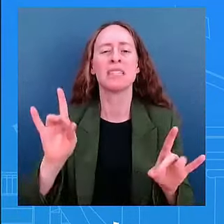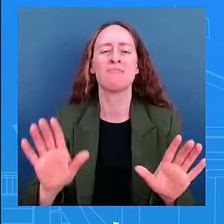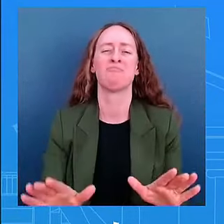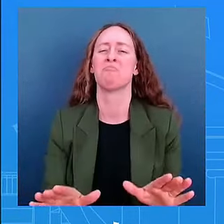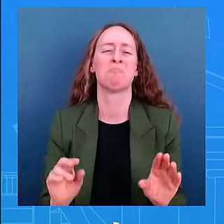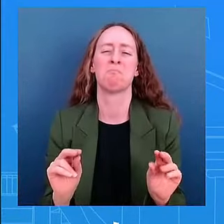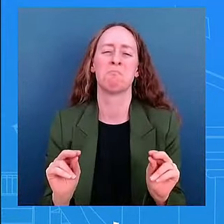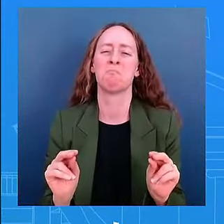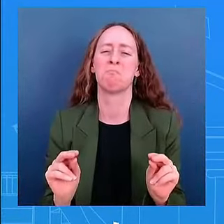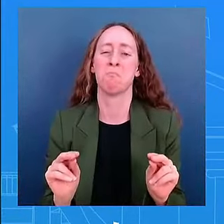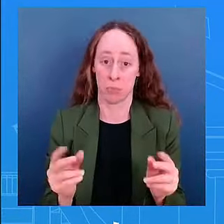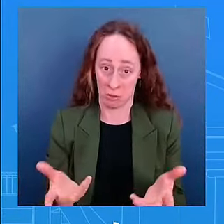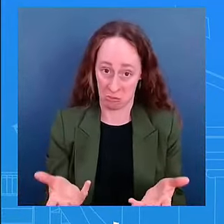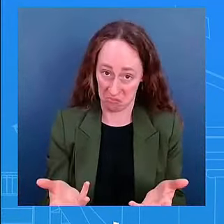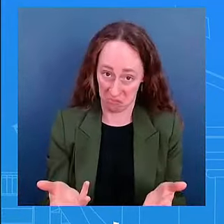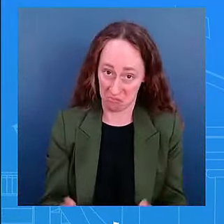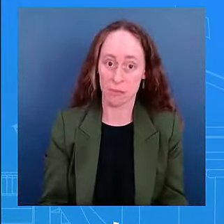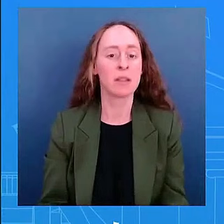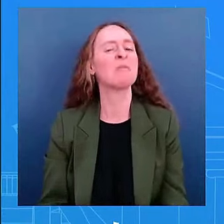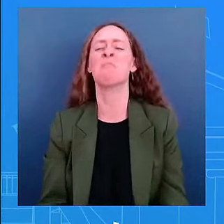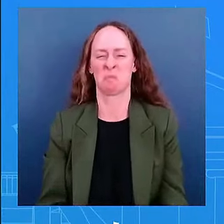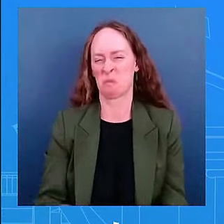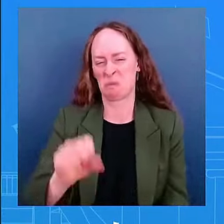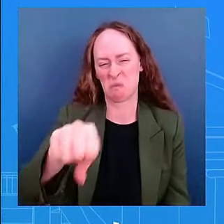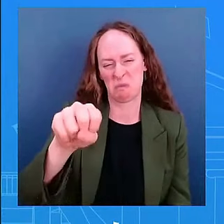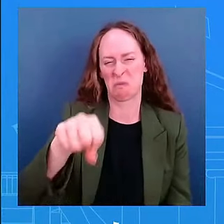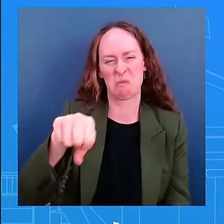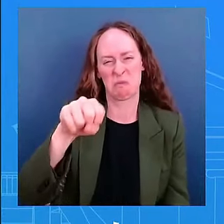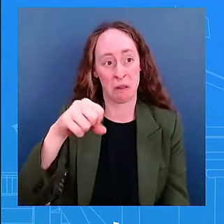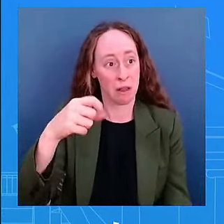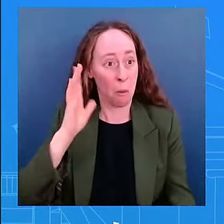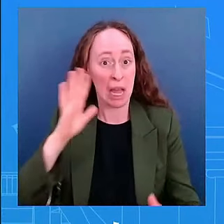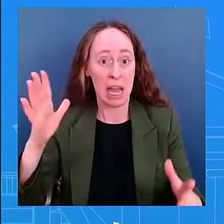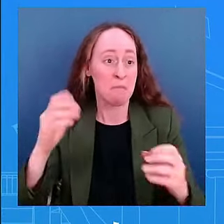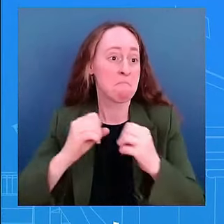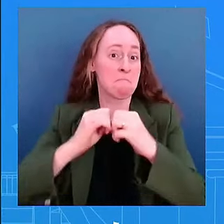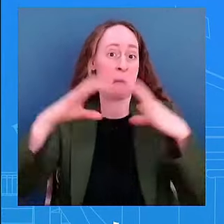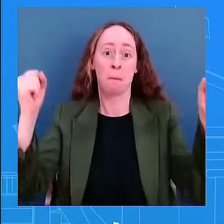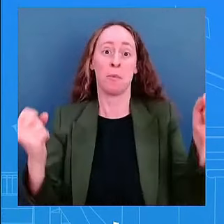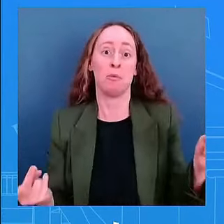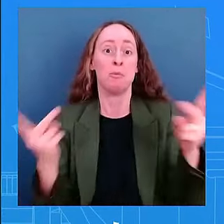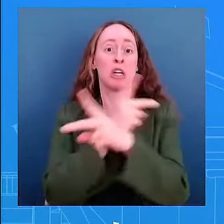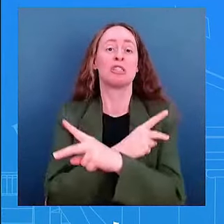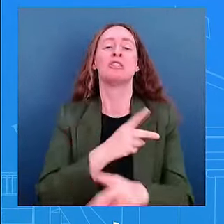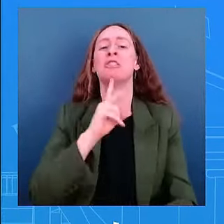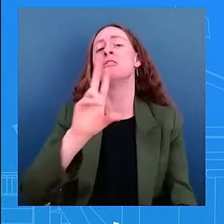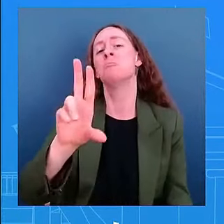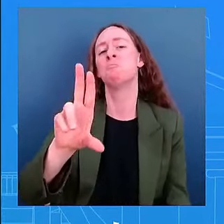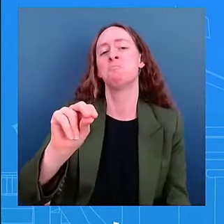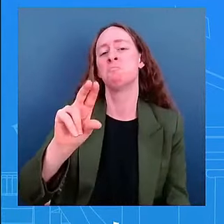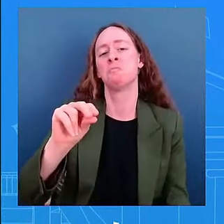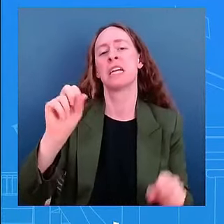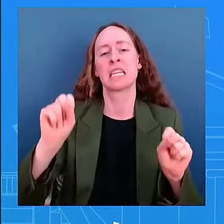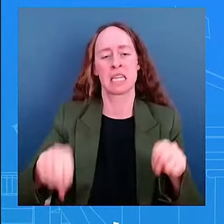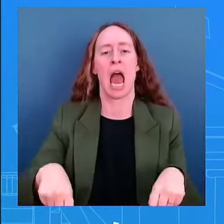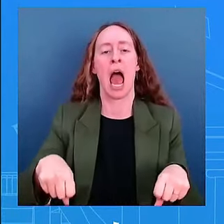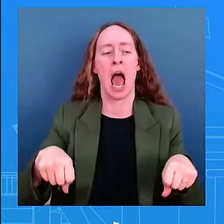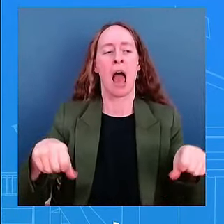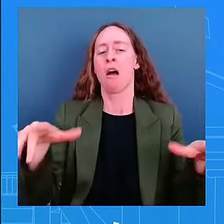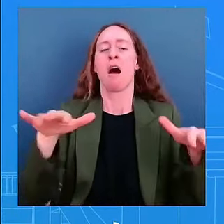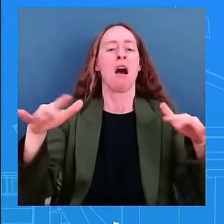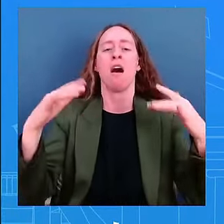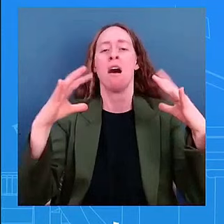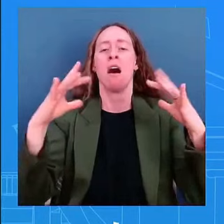that we believe and we believe that it can still be avoided uh you know this is a president as you've watched in the last three and a half years he